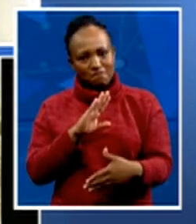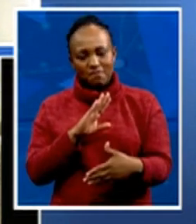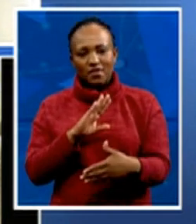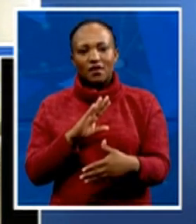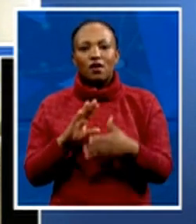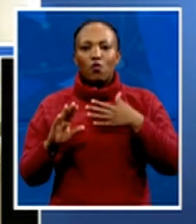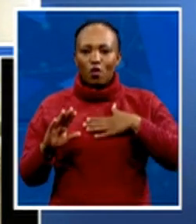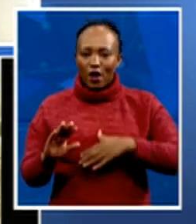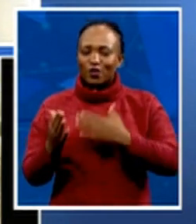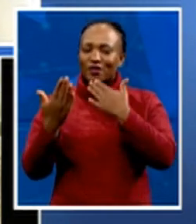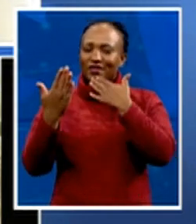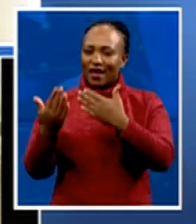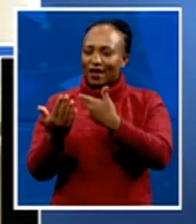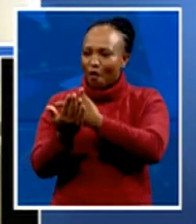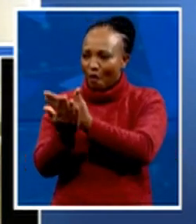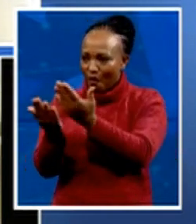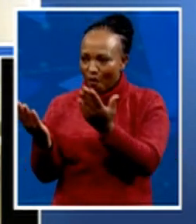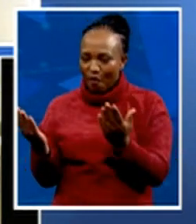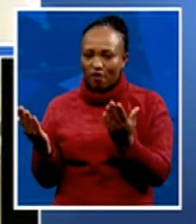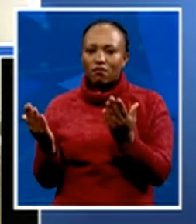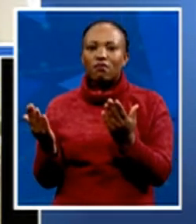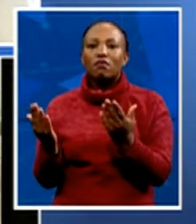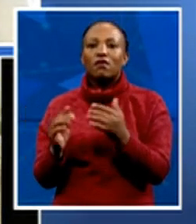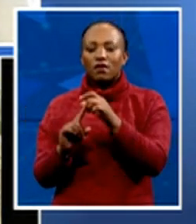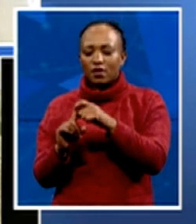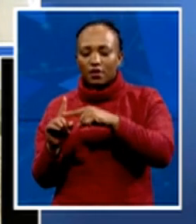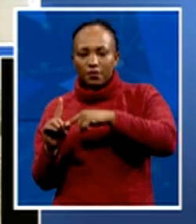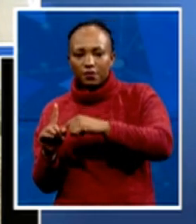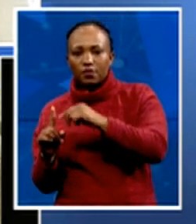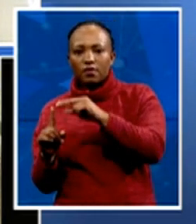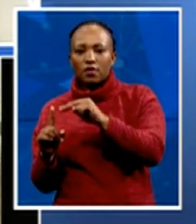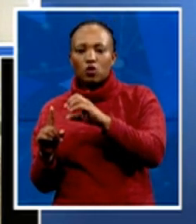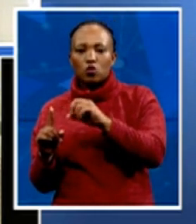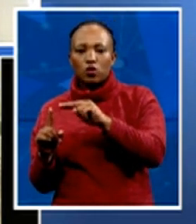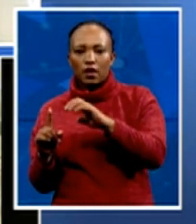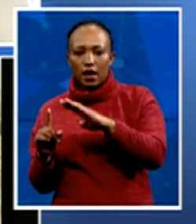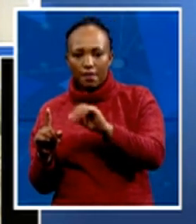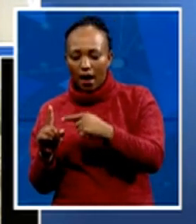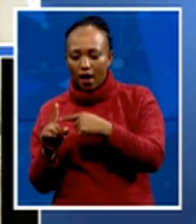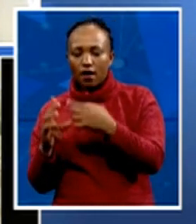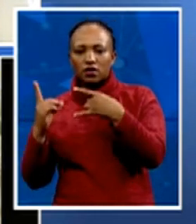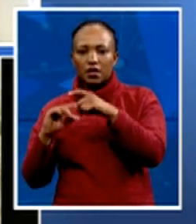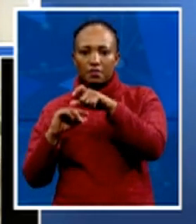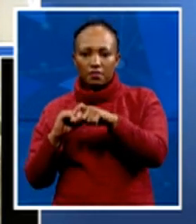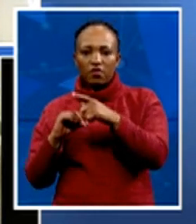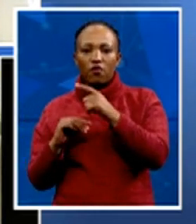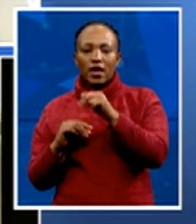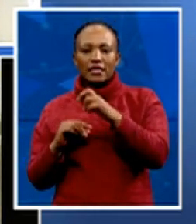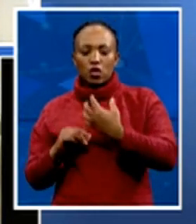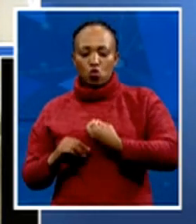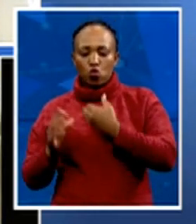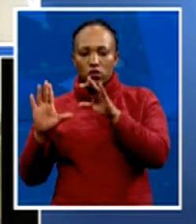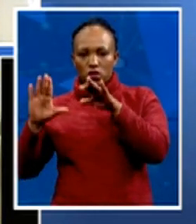the convener for the ANC Youth League and Liolo,